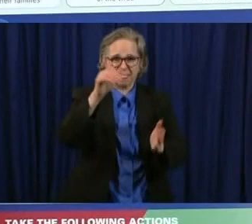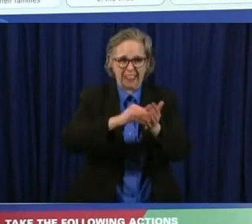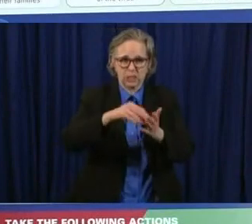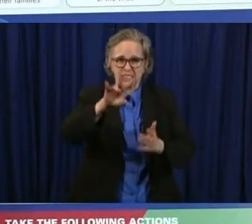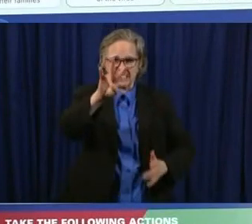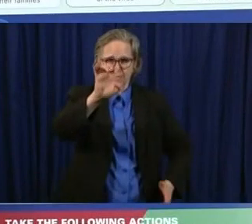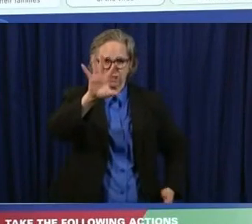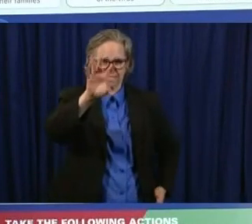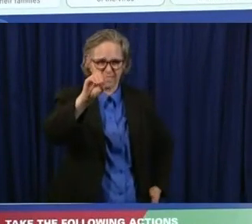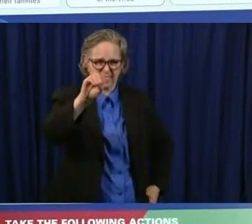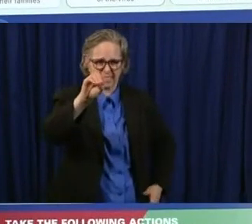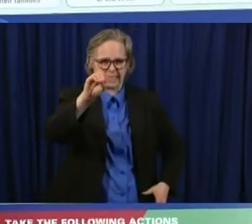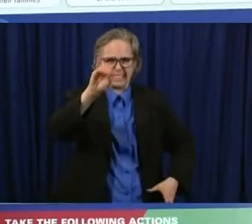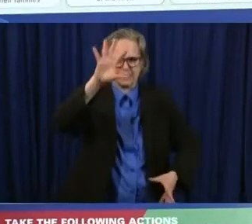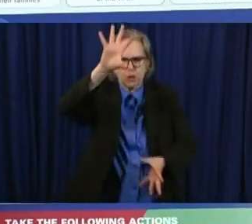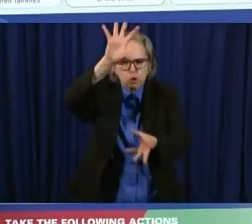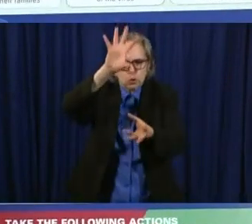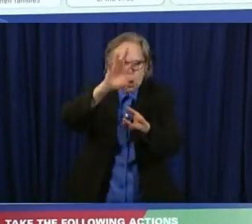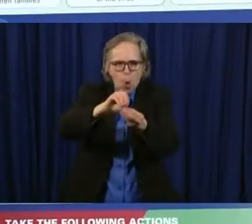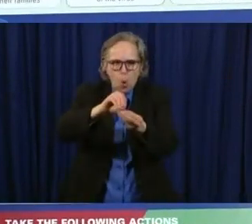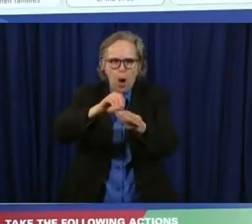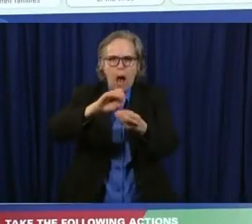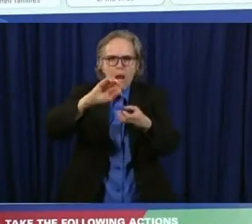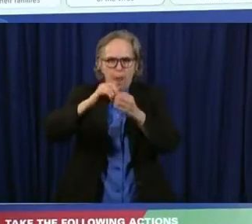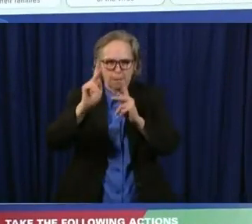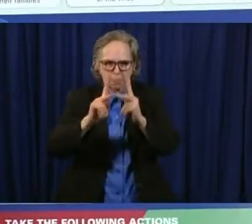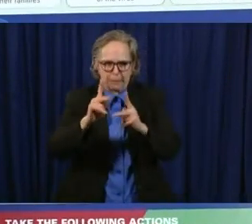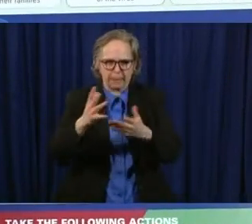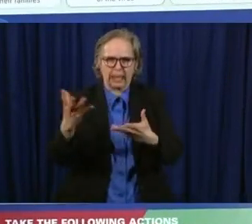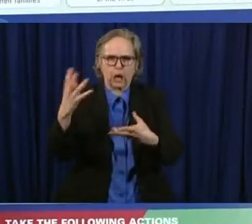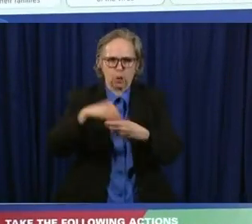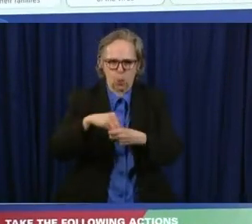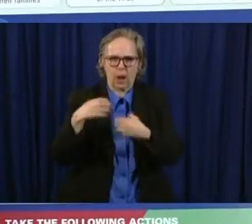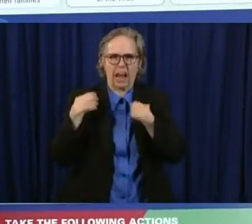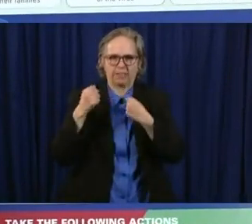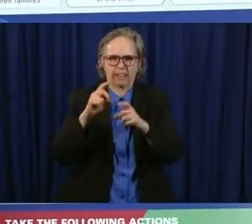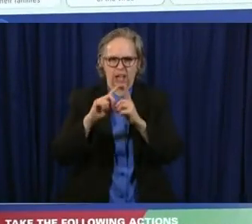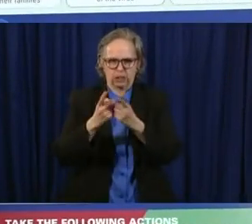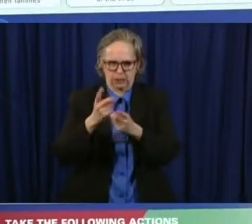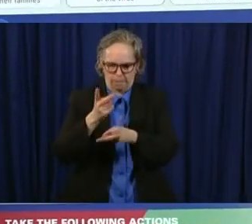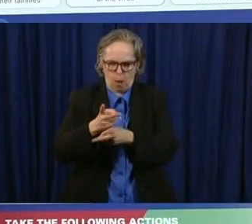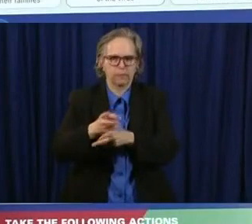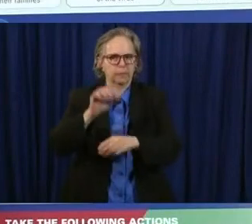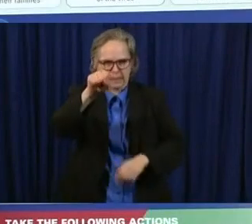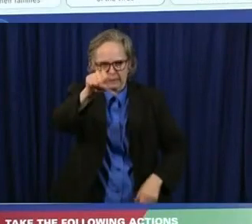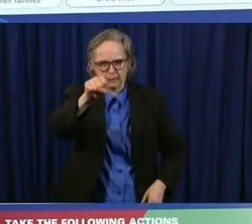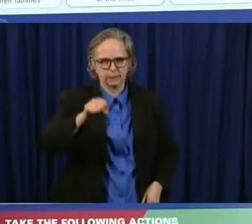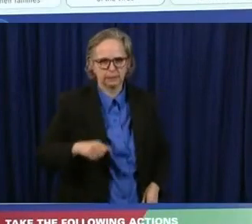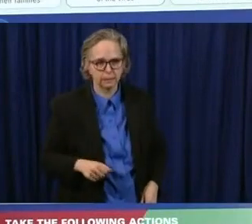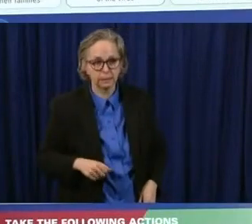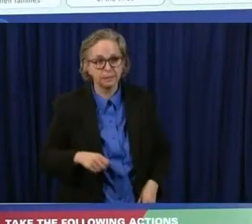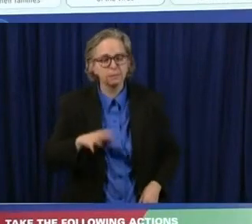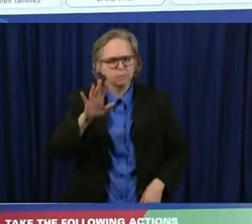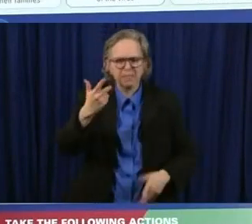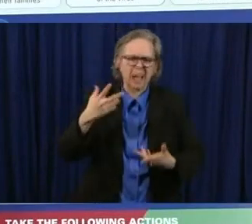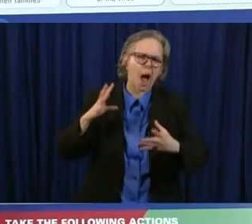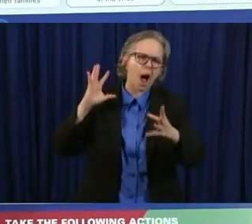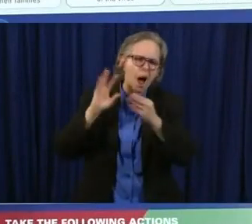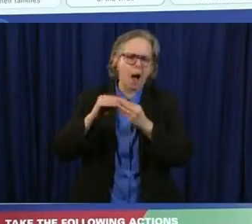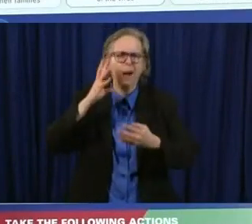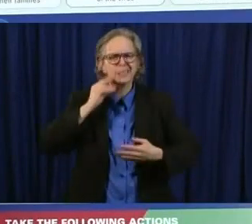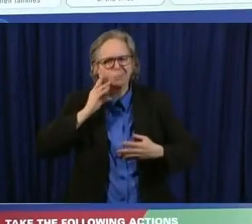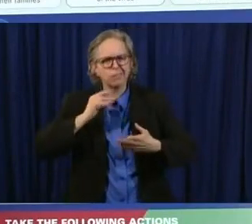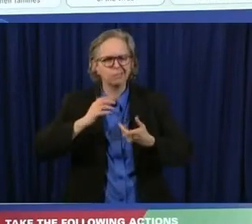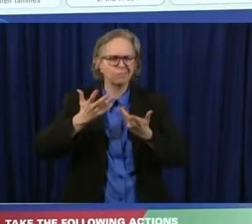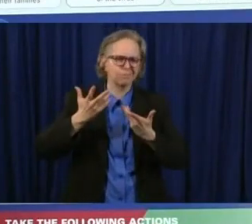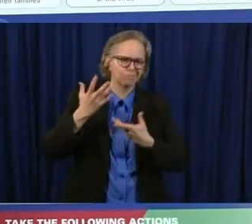have health departments as you know do this every every day they just don't do it in its biggest biggest scale so we'll add